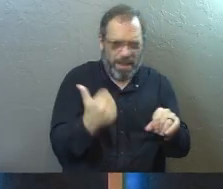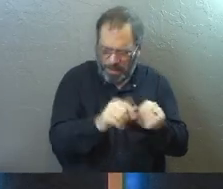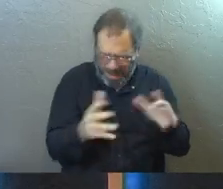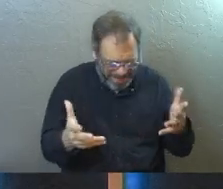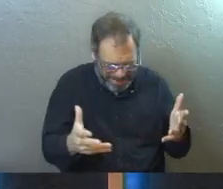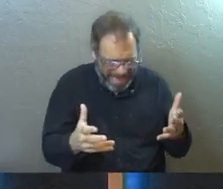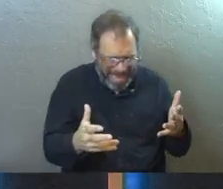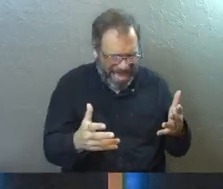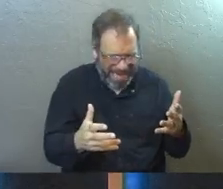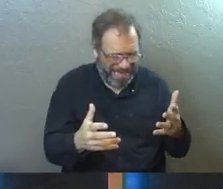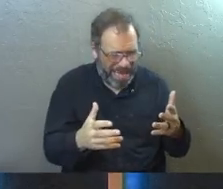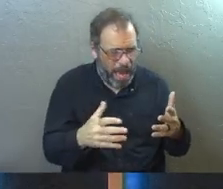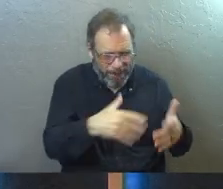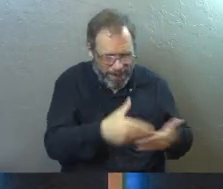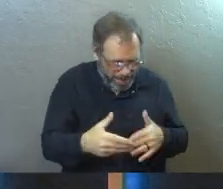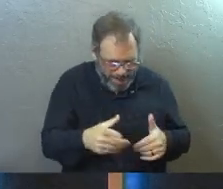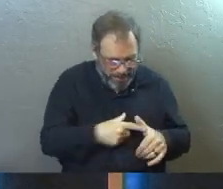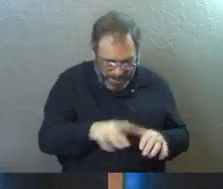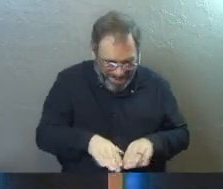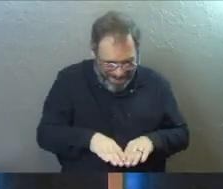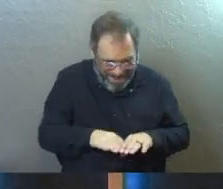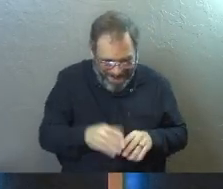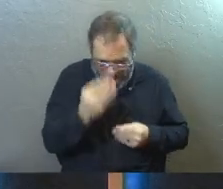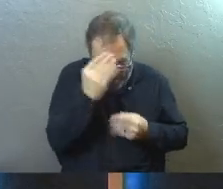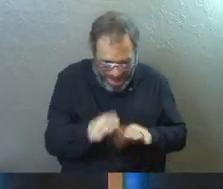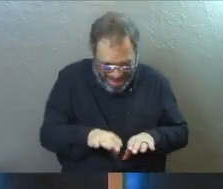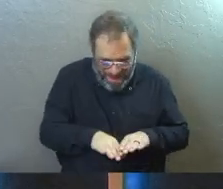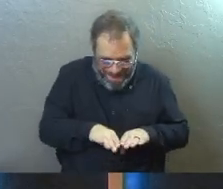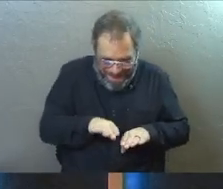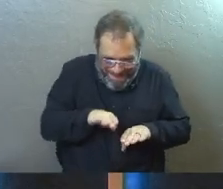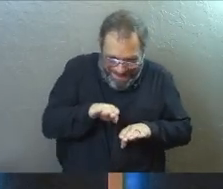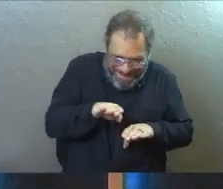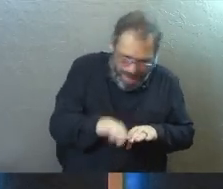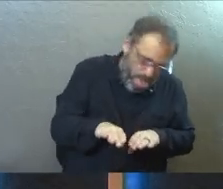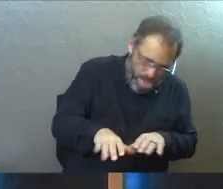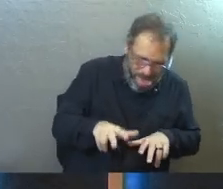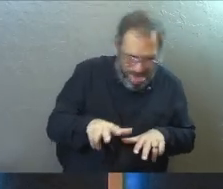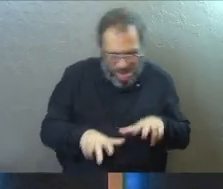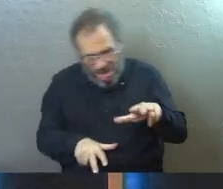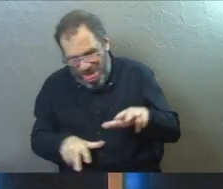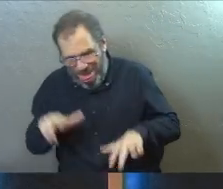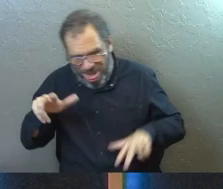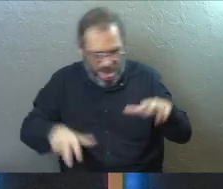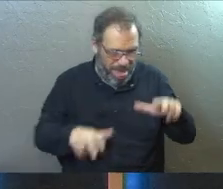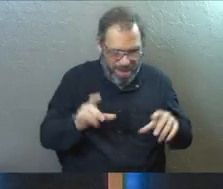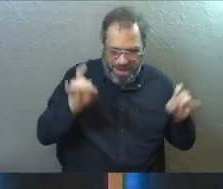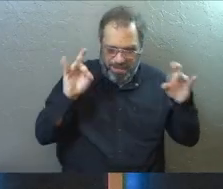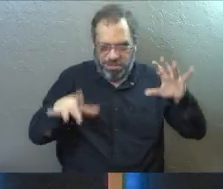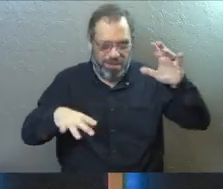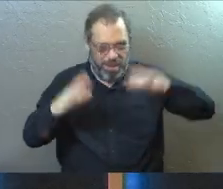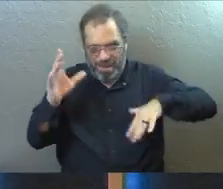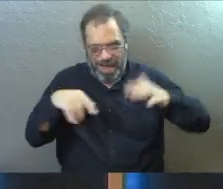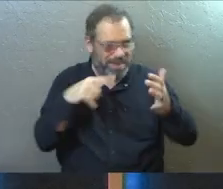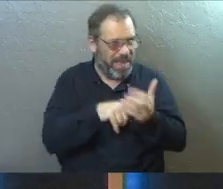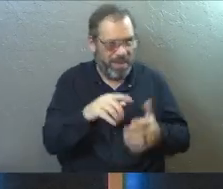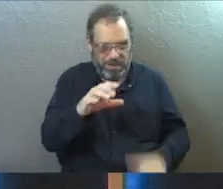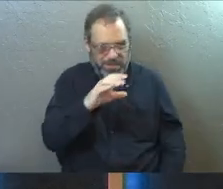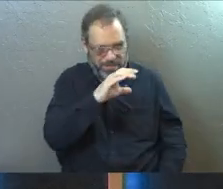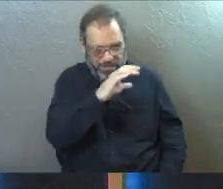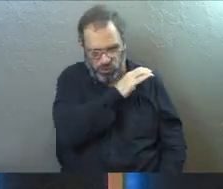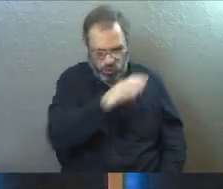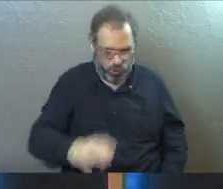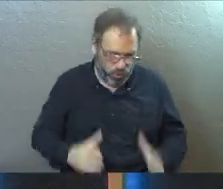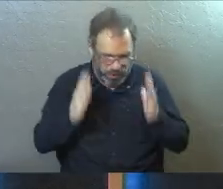just like a stumbling toddler taking my first steps of obedience down the road. And how clumsy and how terrible I was at this Christian